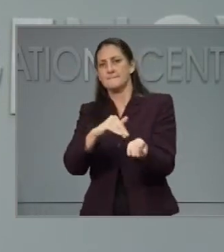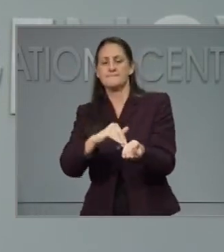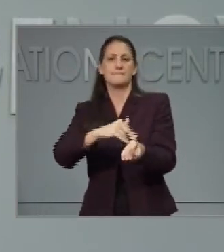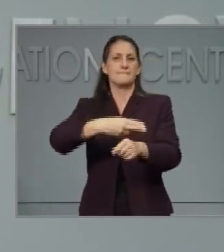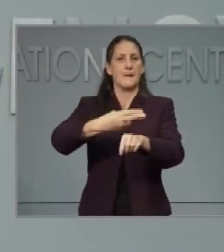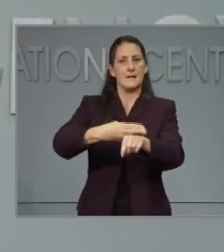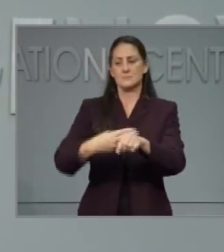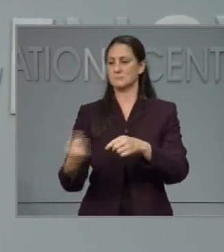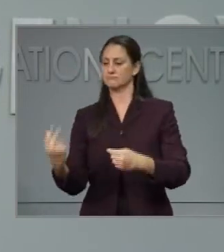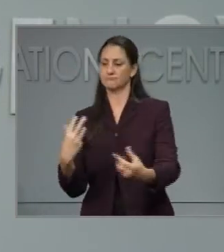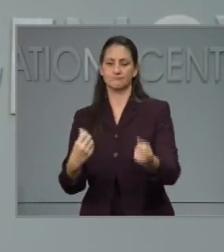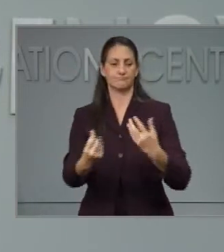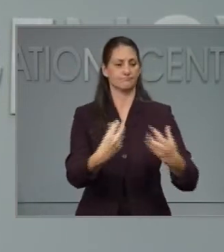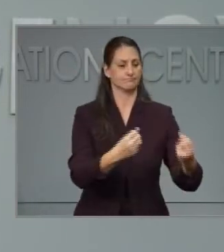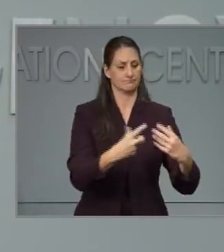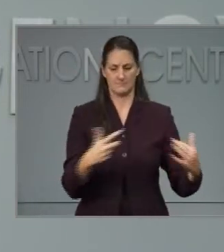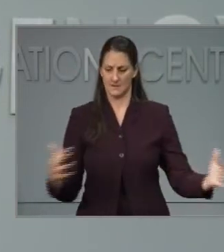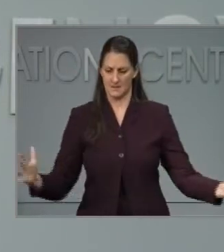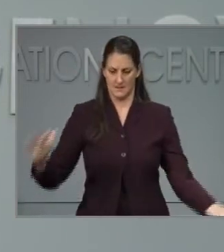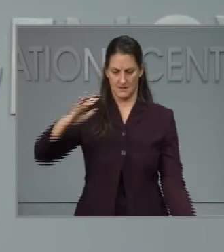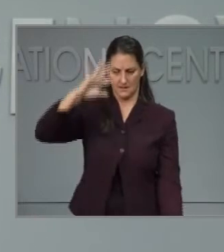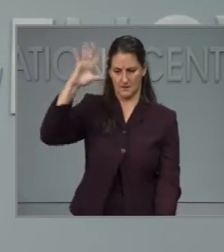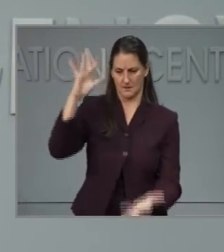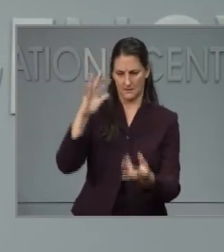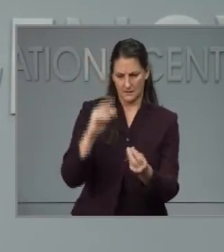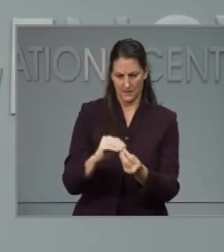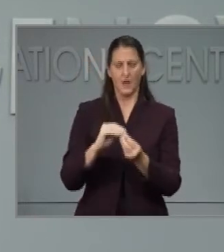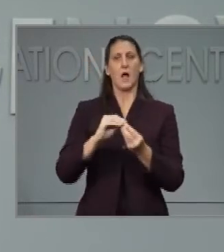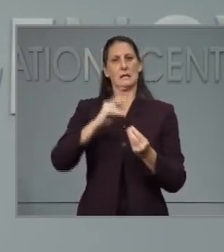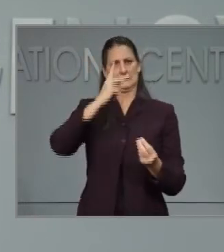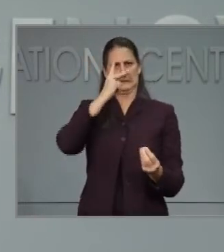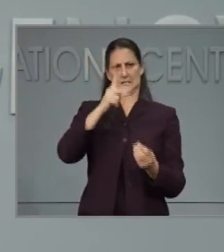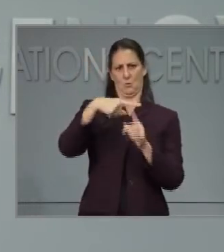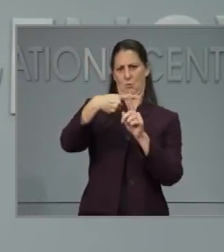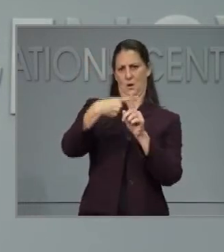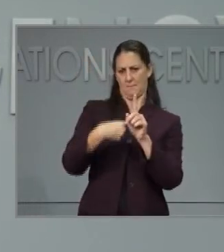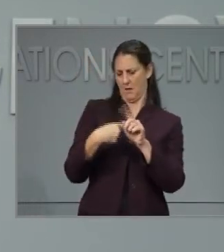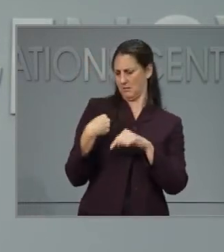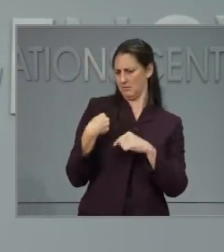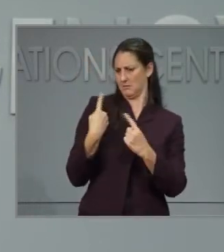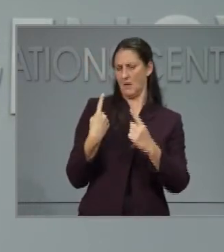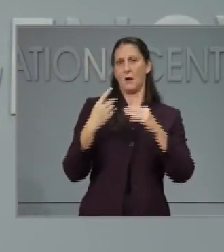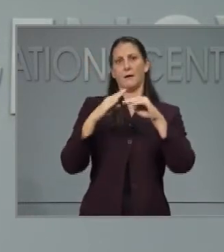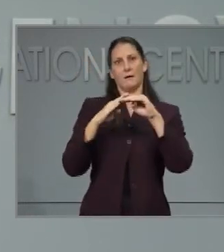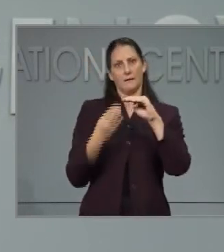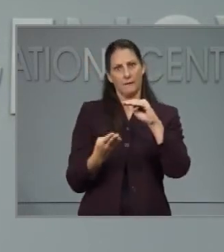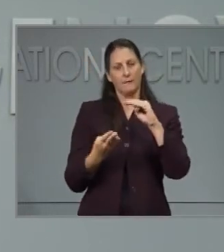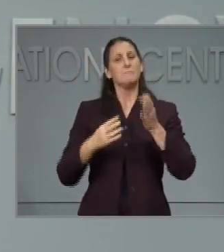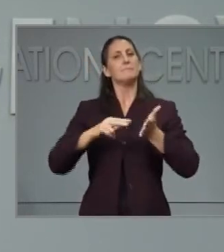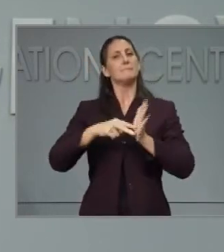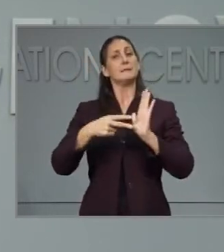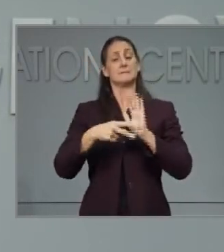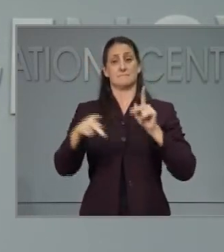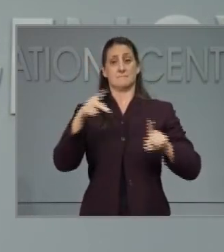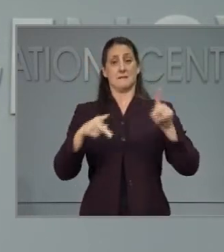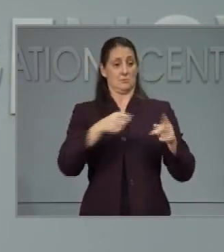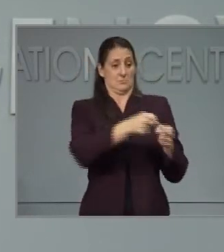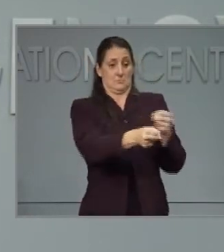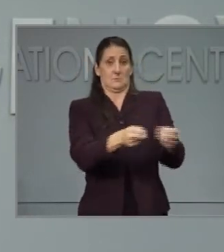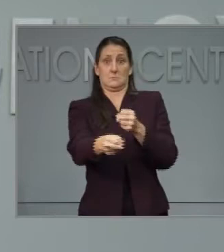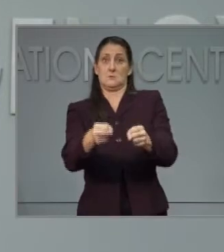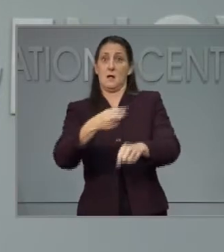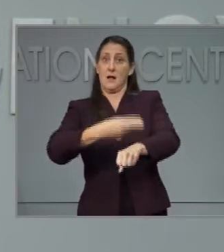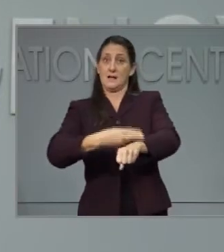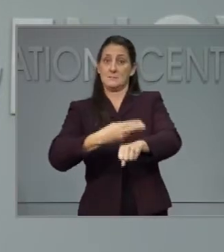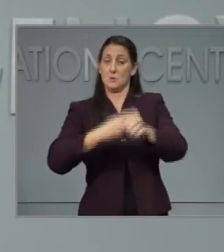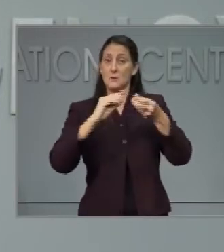over a month is a very encouraging and positive sign. The fact that our hospitalizations are declining, that is a very positive sign. The fact that our